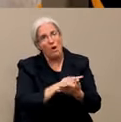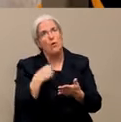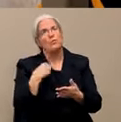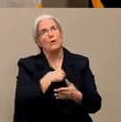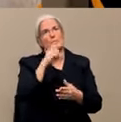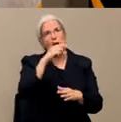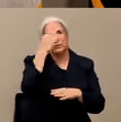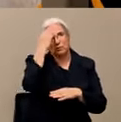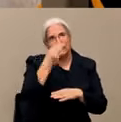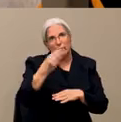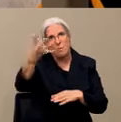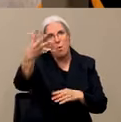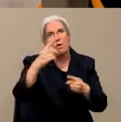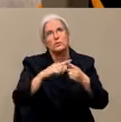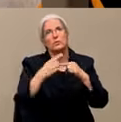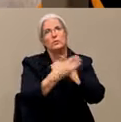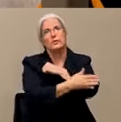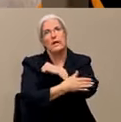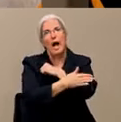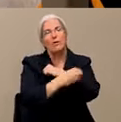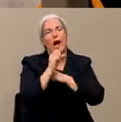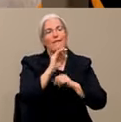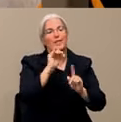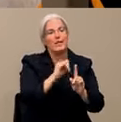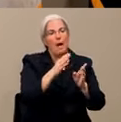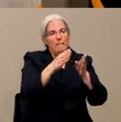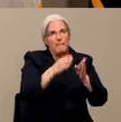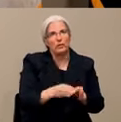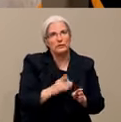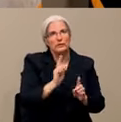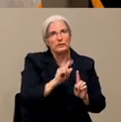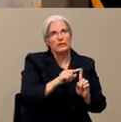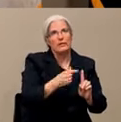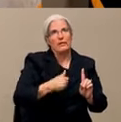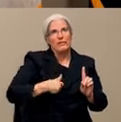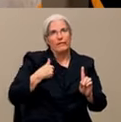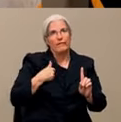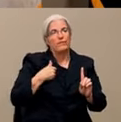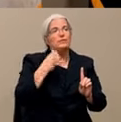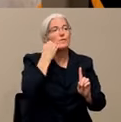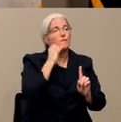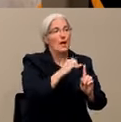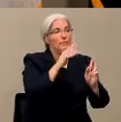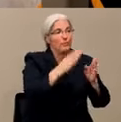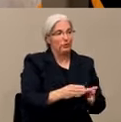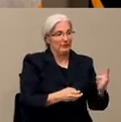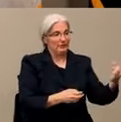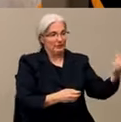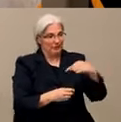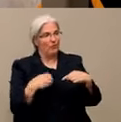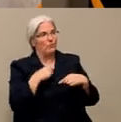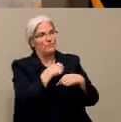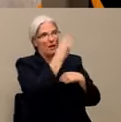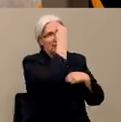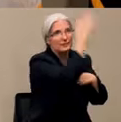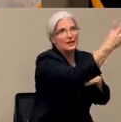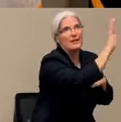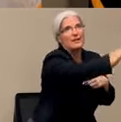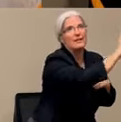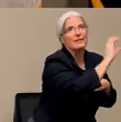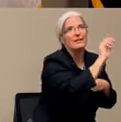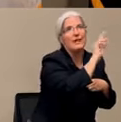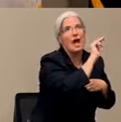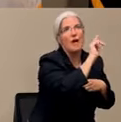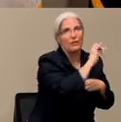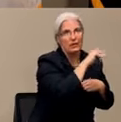of the person. So I am not notified by local hospitals if we have people from other county residents in their